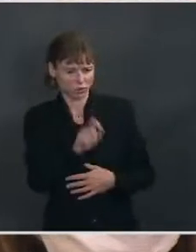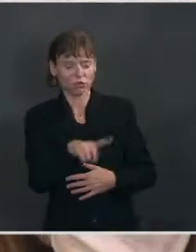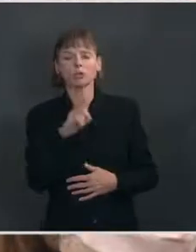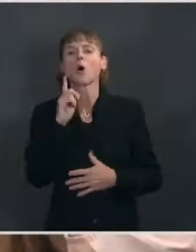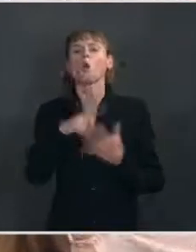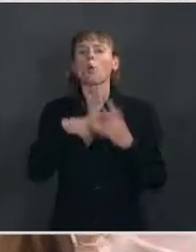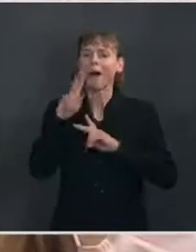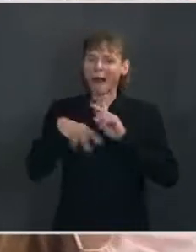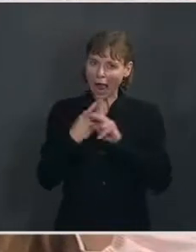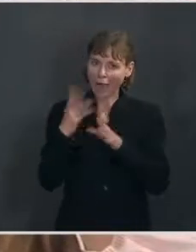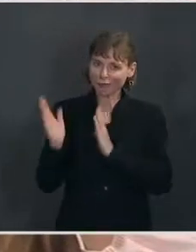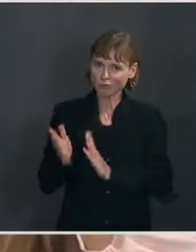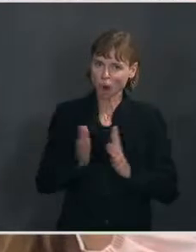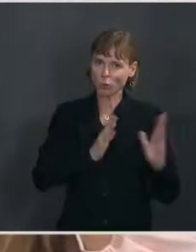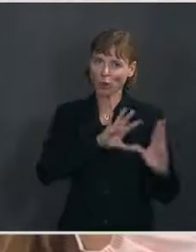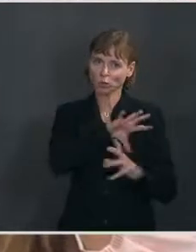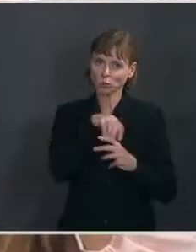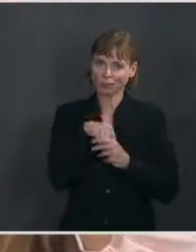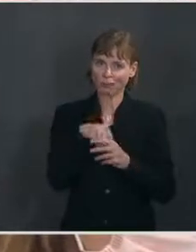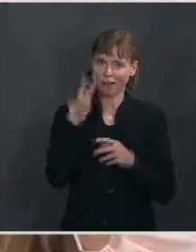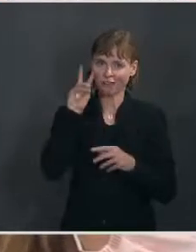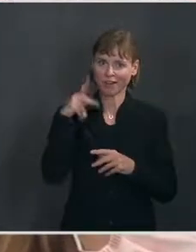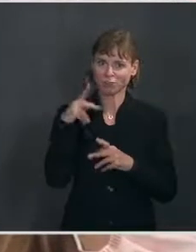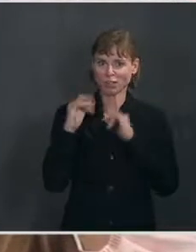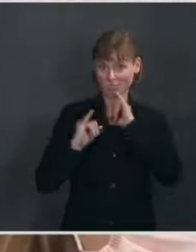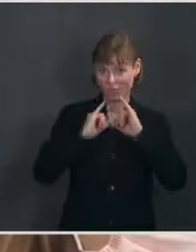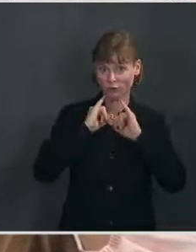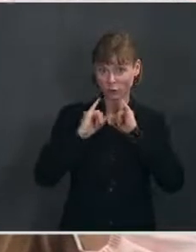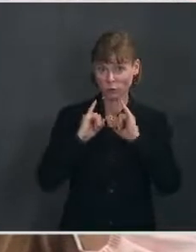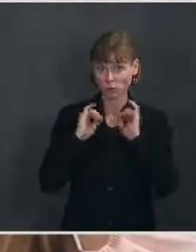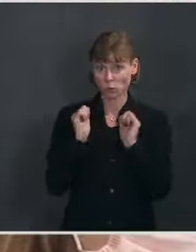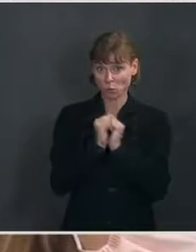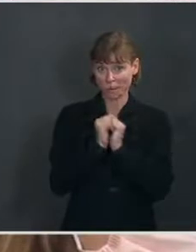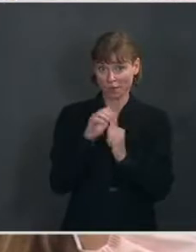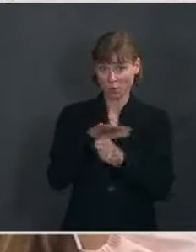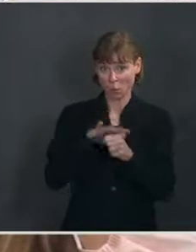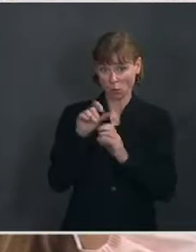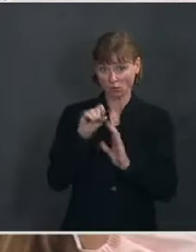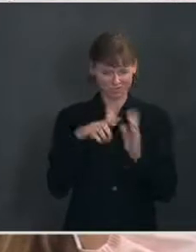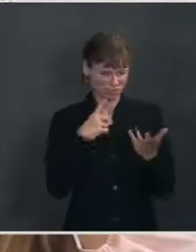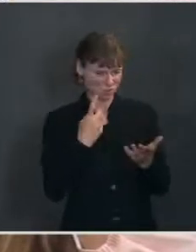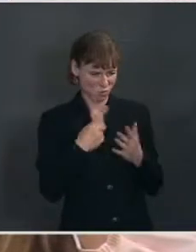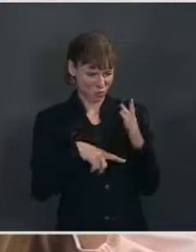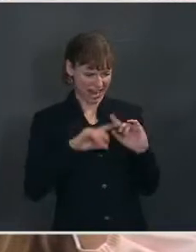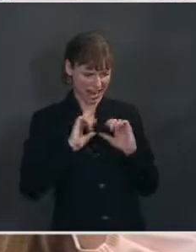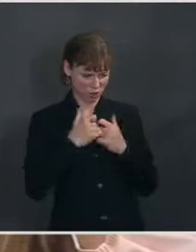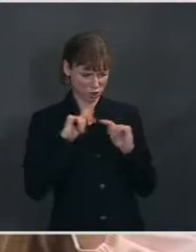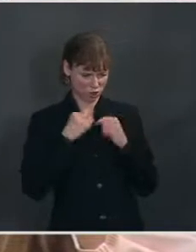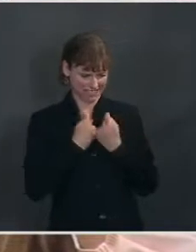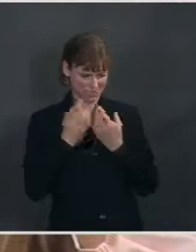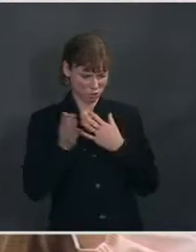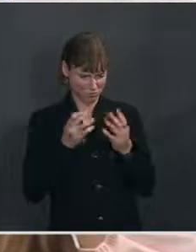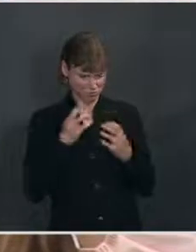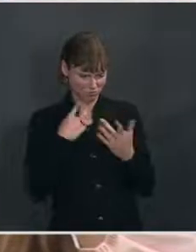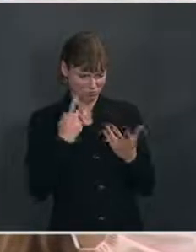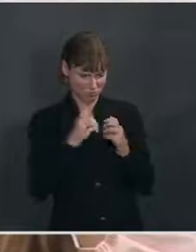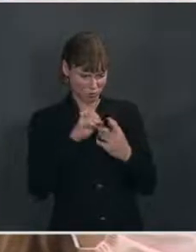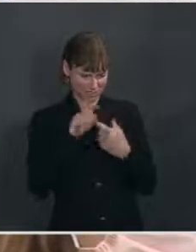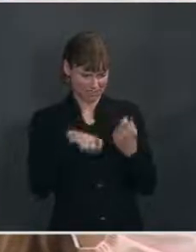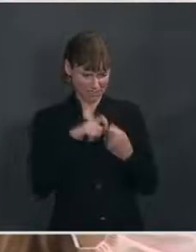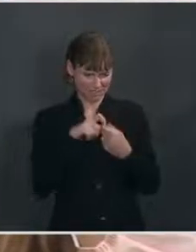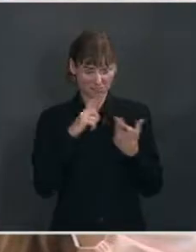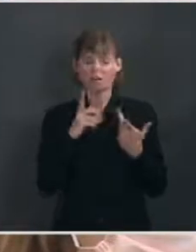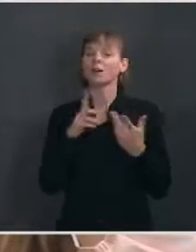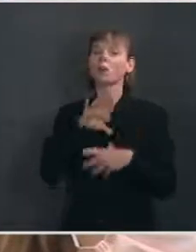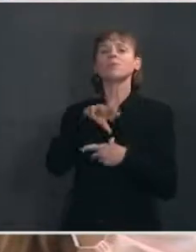preparations went into Vice President Harris's interviews with local stations? Like, how did your team prepare her? Or can you be more? Was it part of a